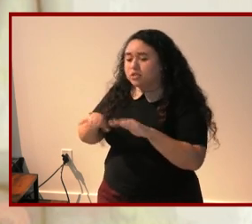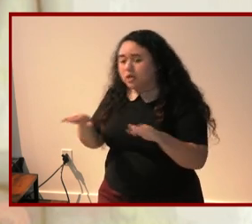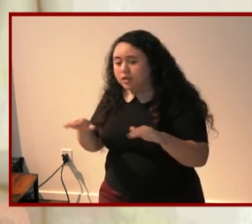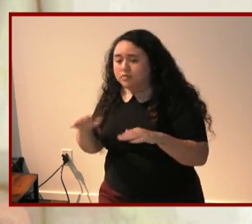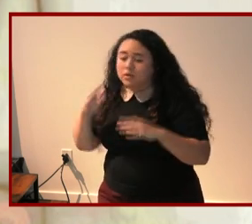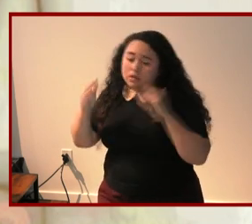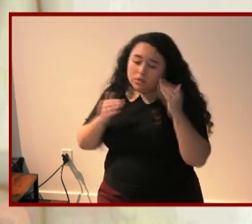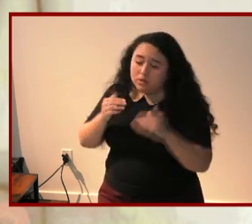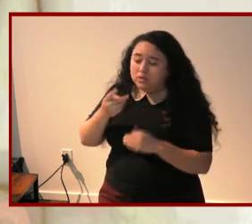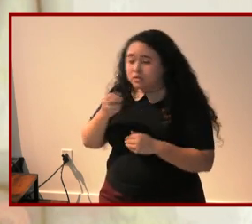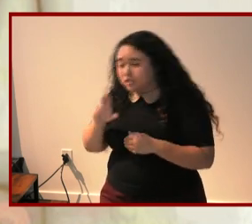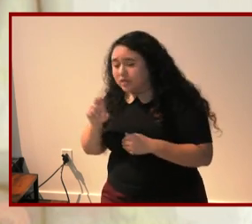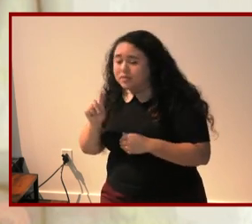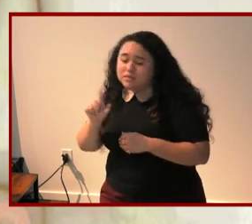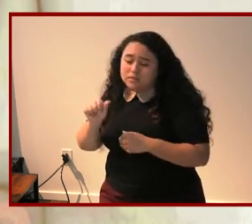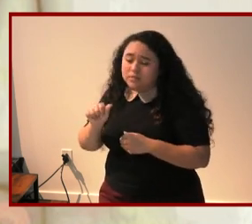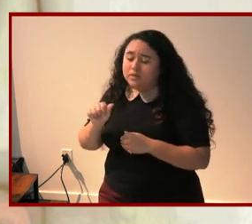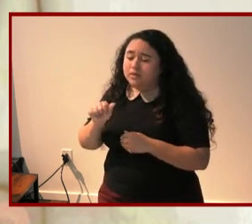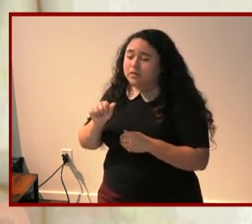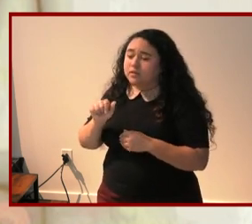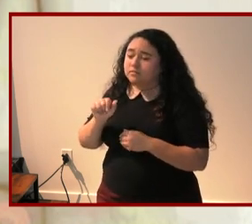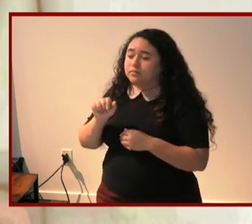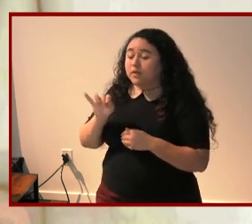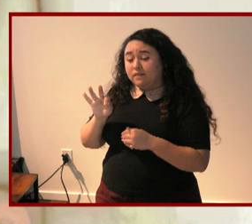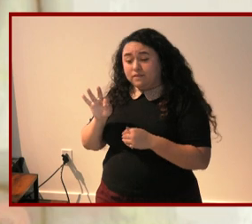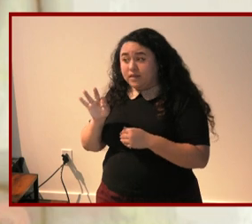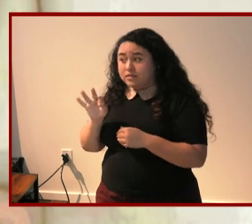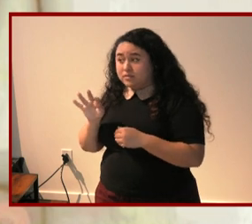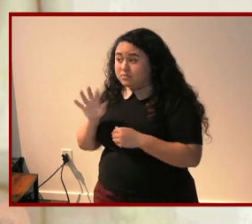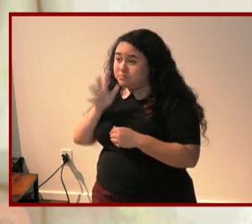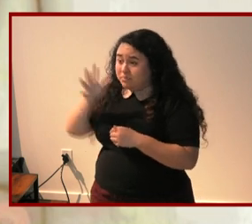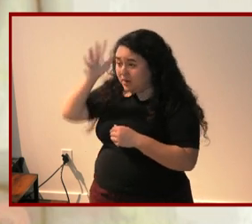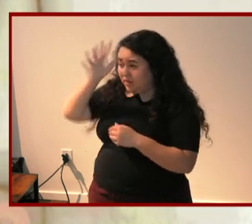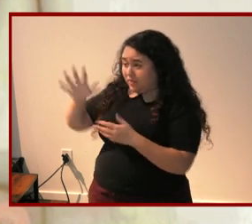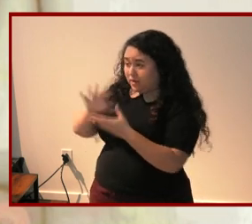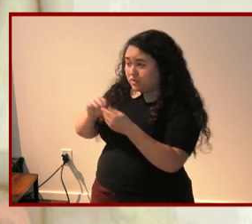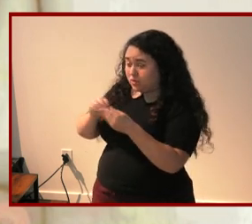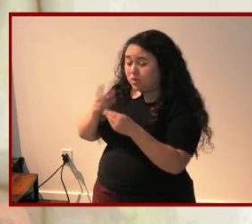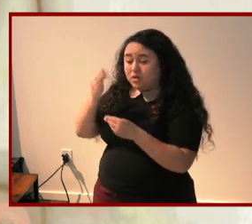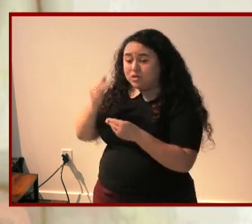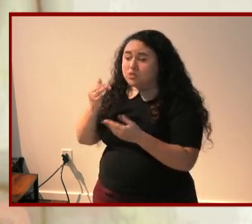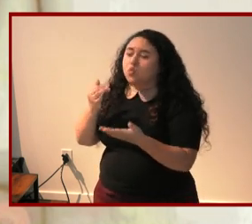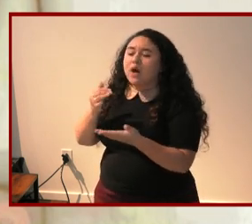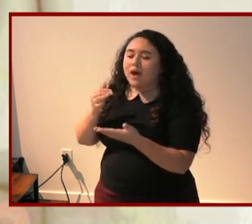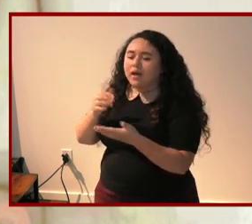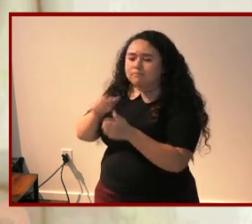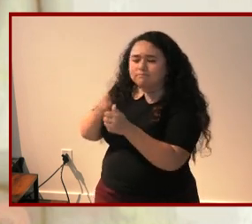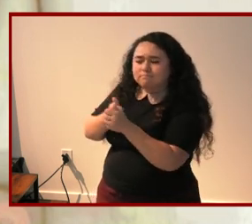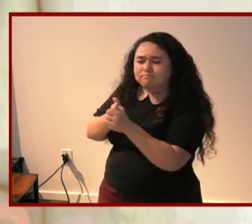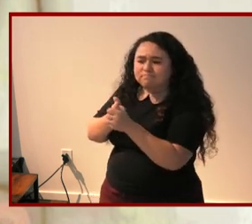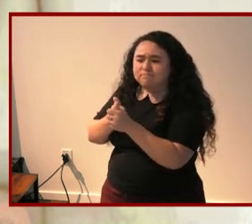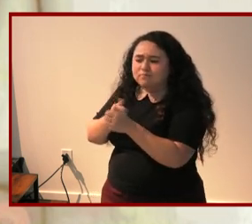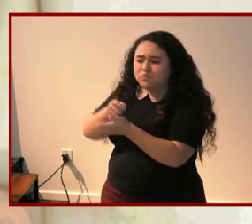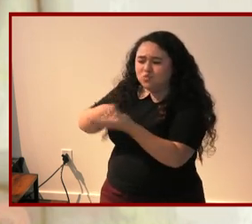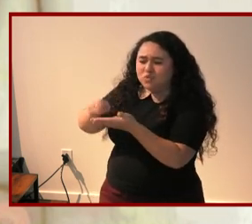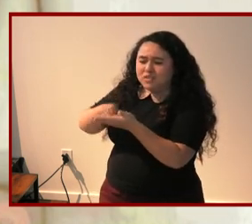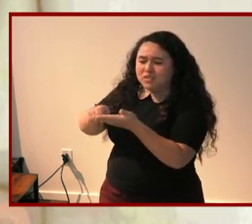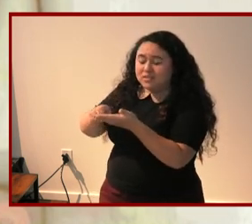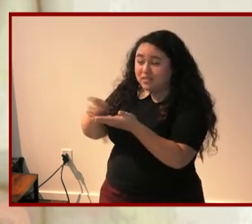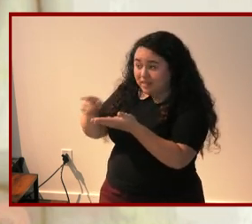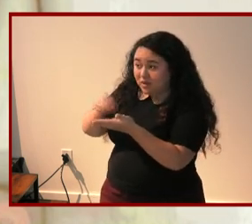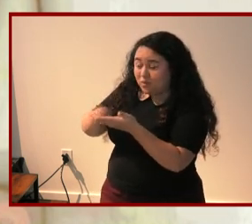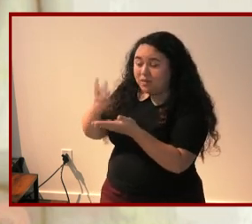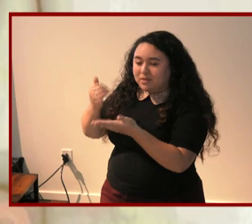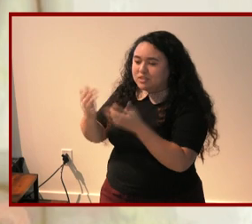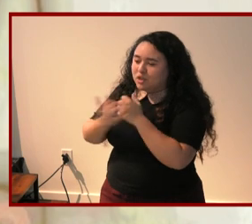disability if it's about the stories parents have written it's also about why they have written and i think they have written because they're compelled